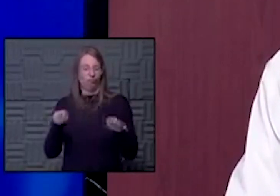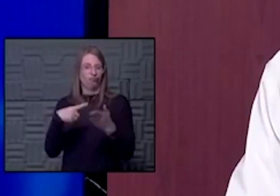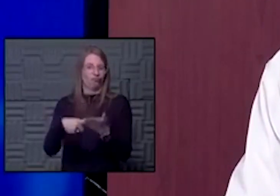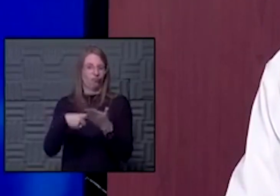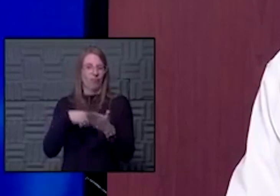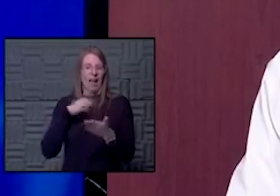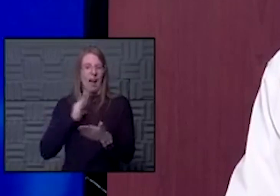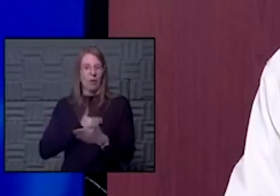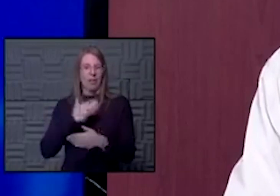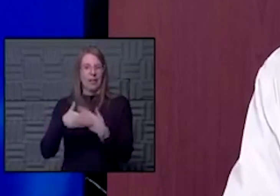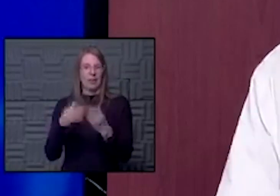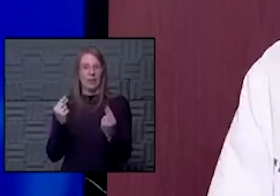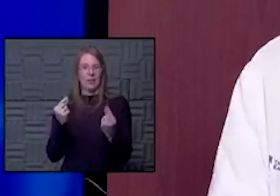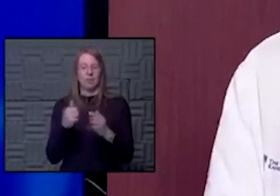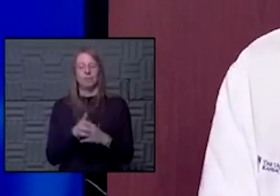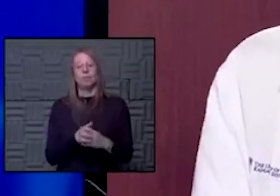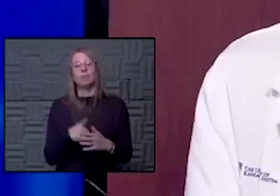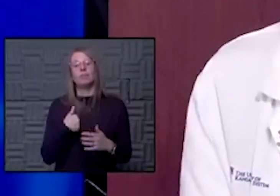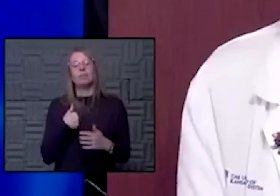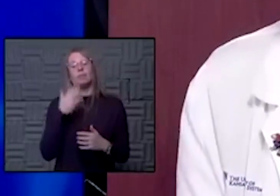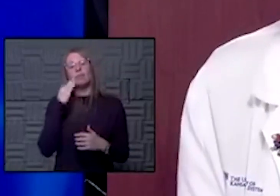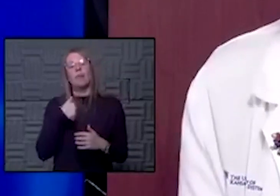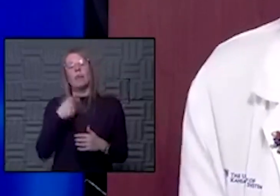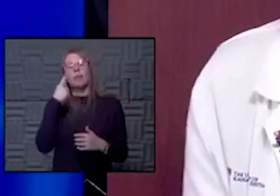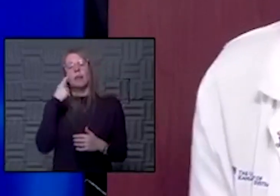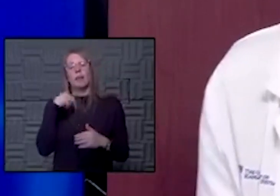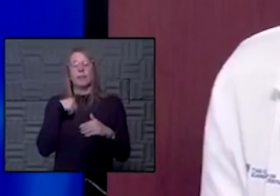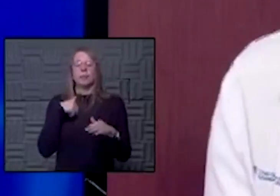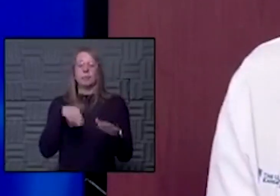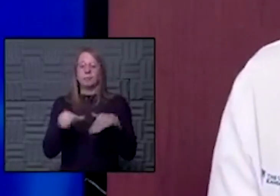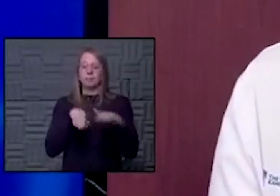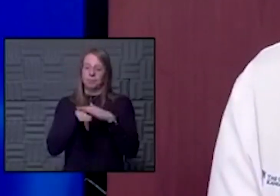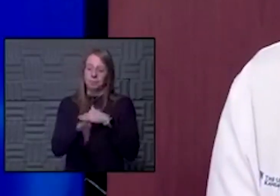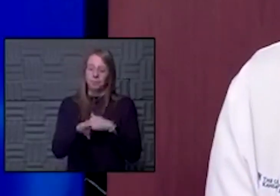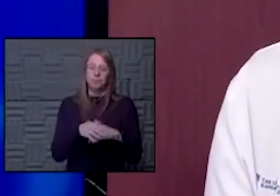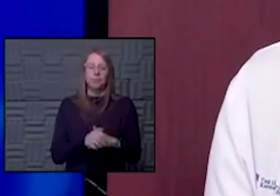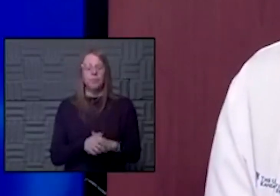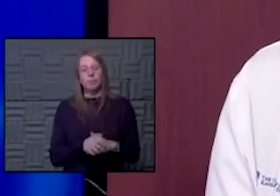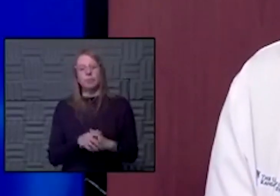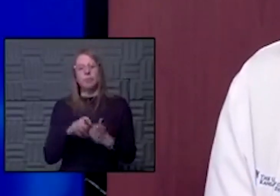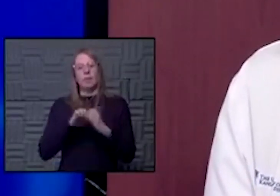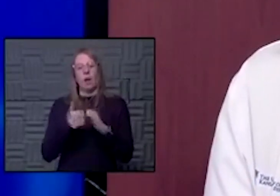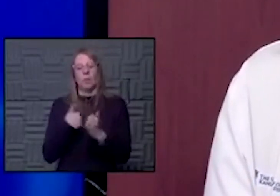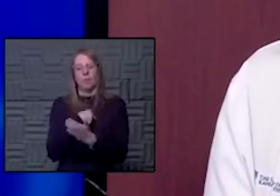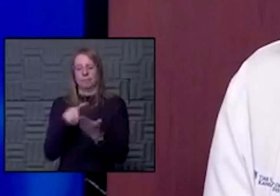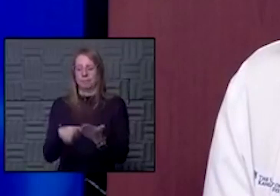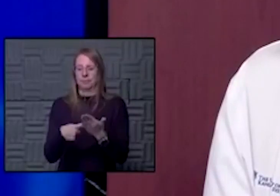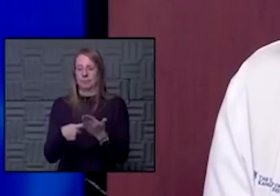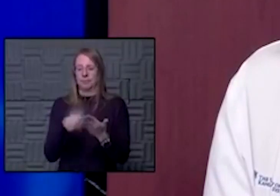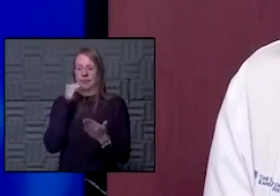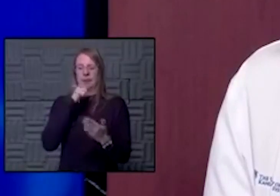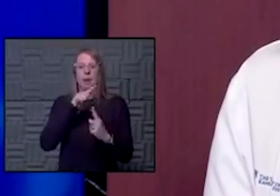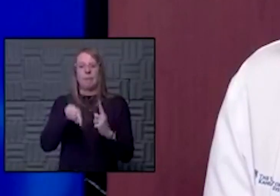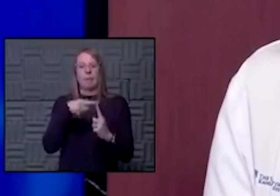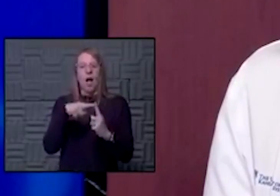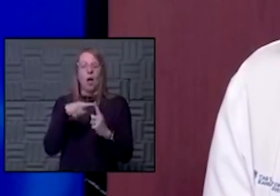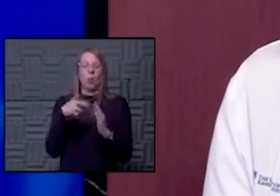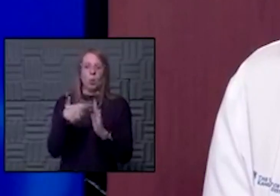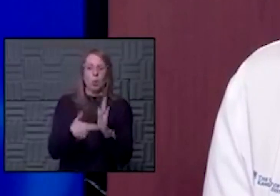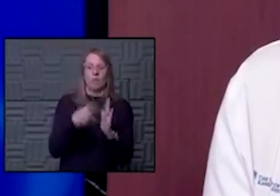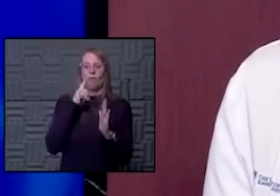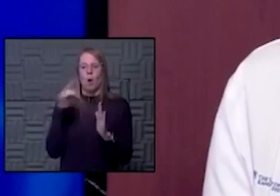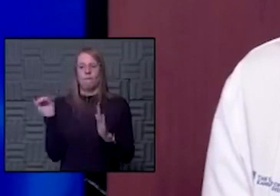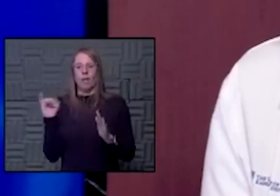next step. You know, I was thinking in my way in today, how do we talk every day about the rules of infection prevention